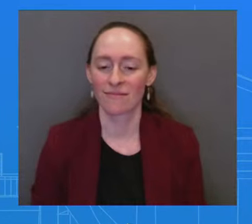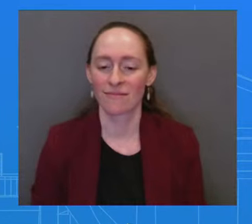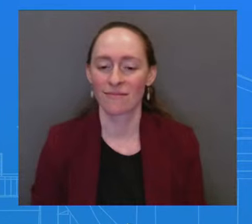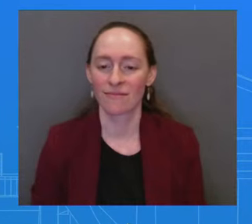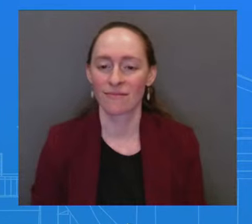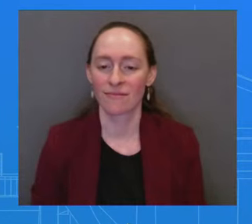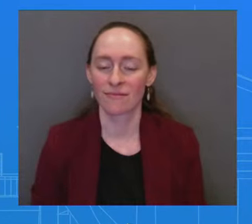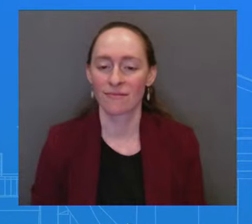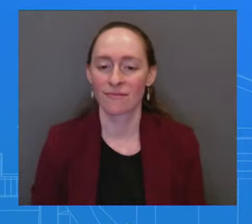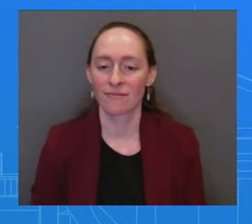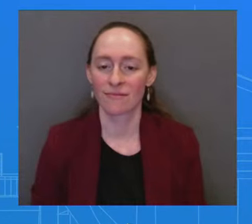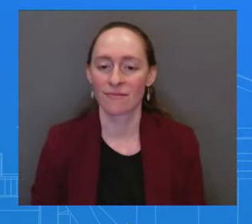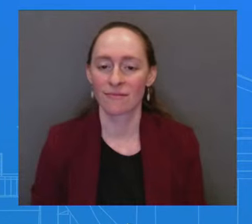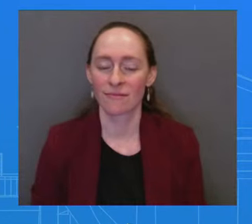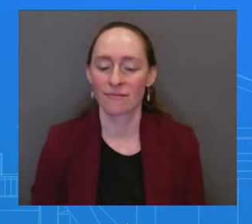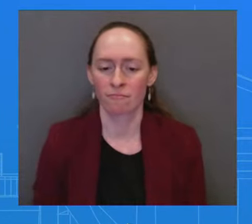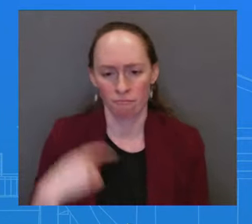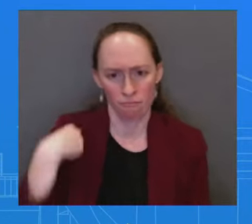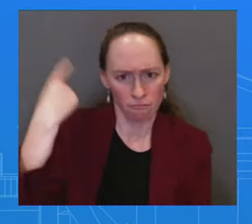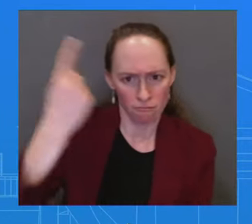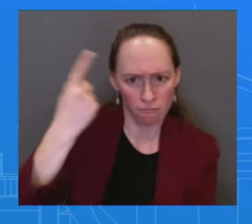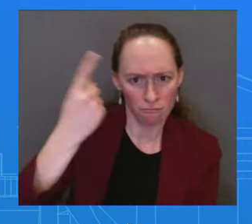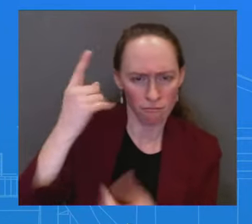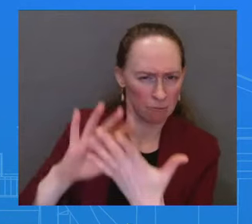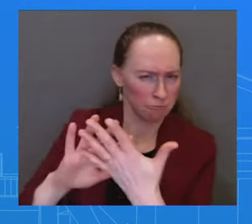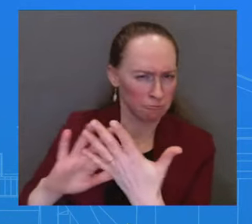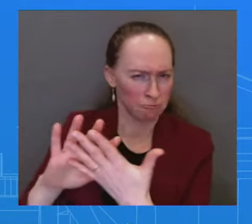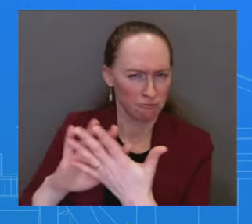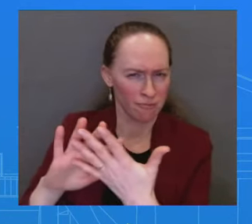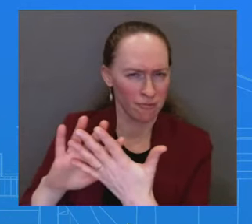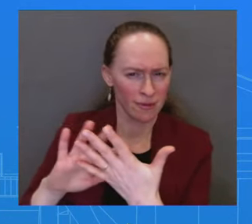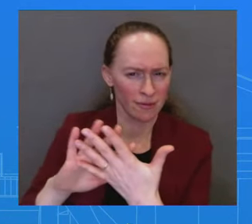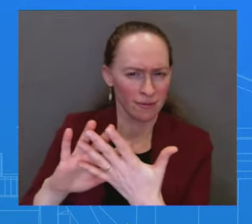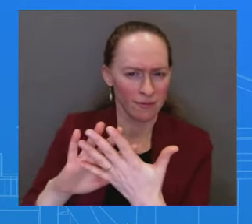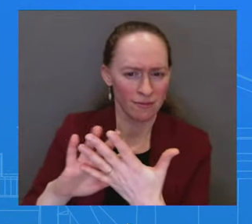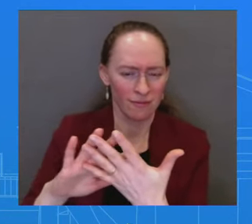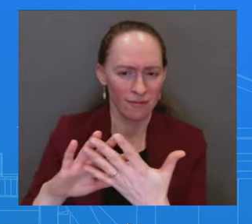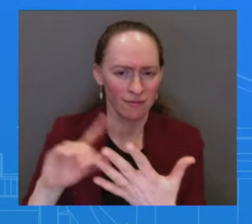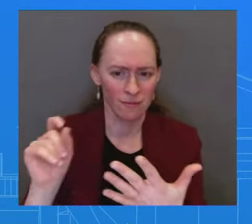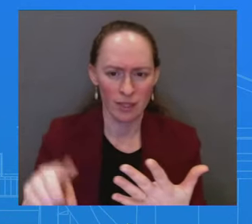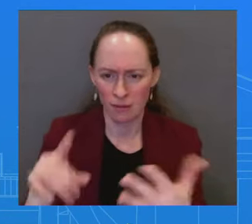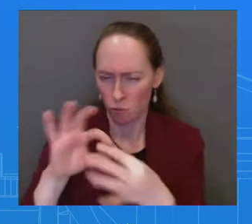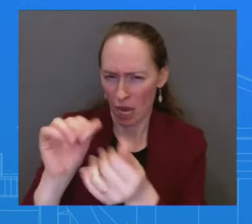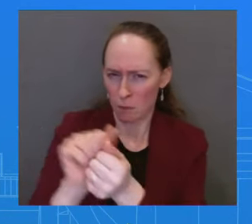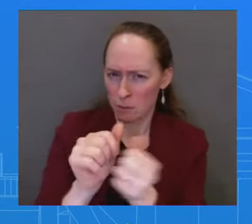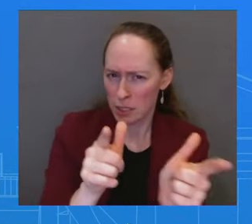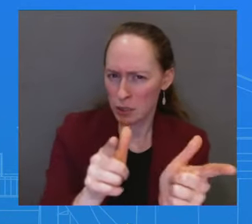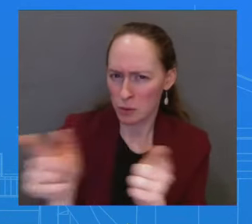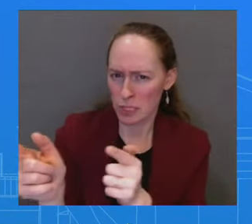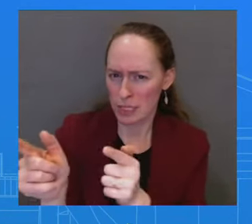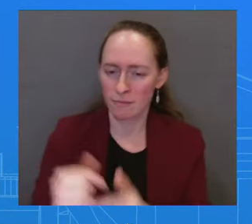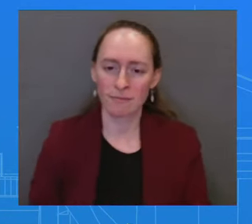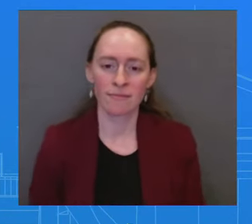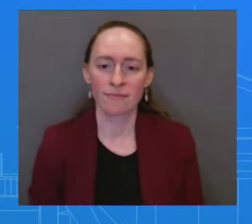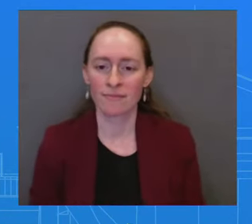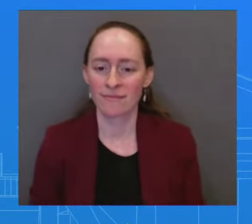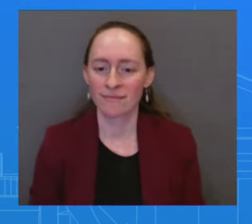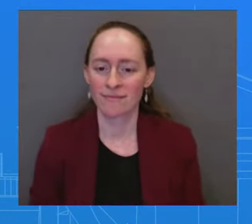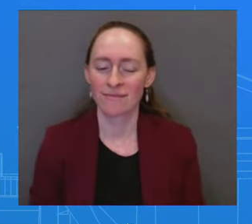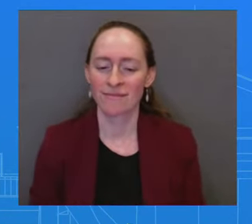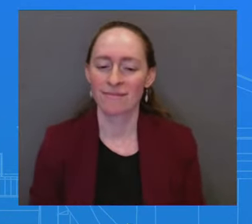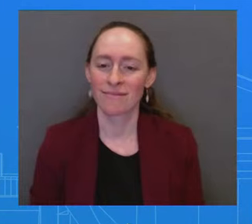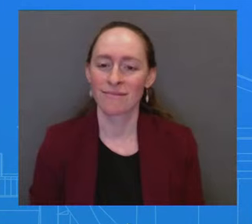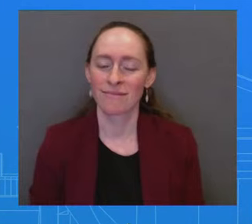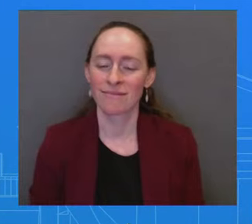manhunt there? Yeah, so thank you for that question. And so we are tracking, certainly, the connected fatal